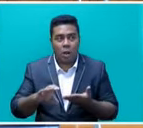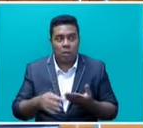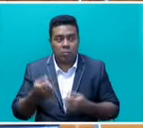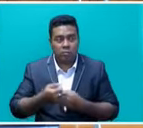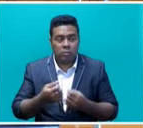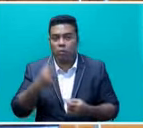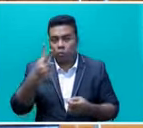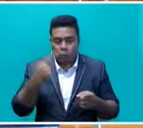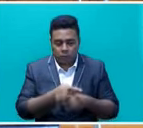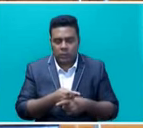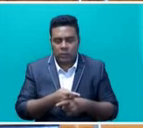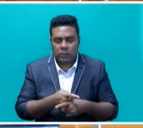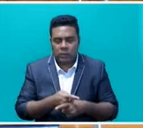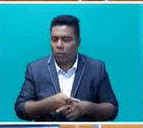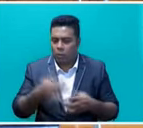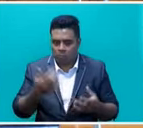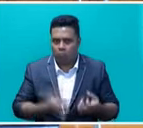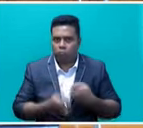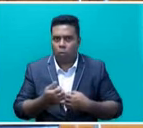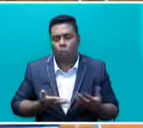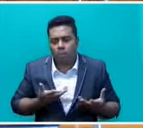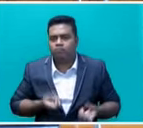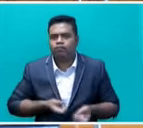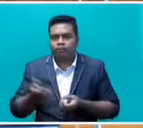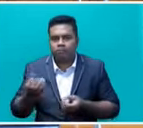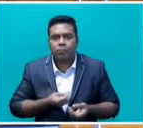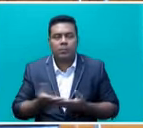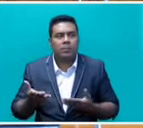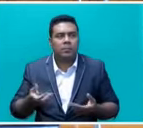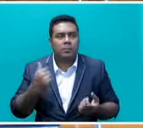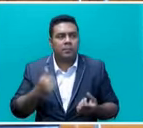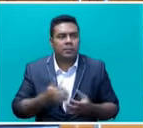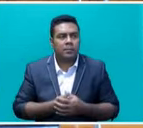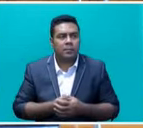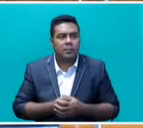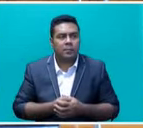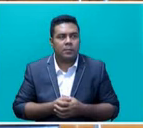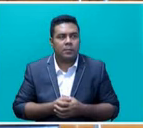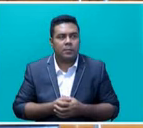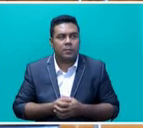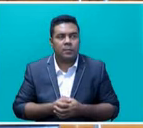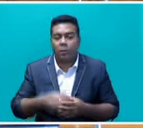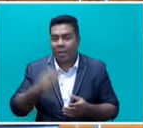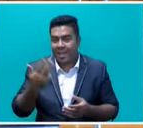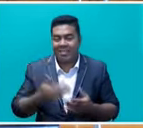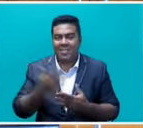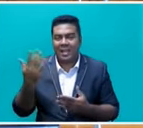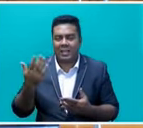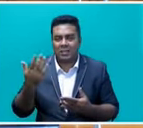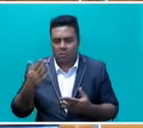two weeks. And in fact, the bulk of about $102 to $103 million was pumped into the economy within nine days.